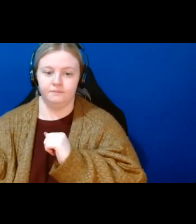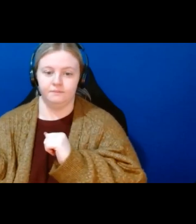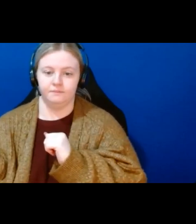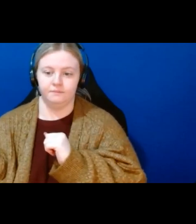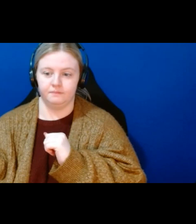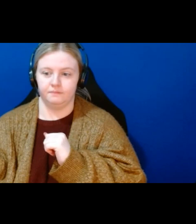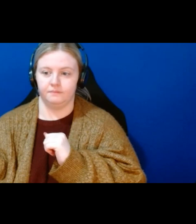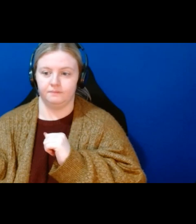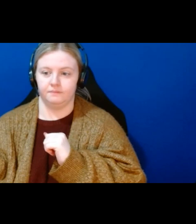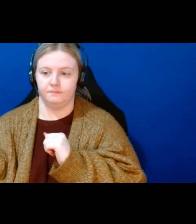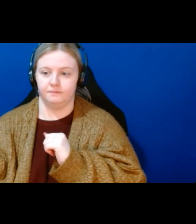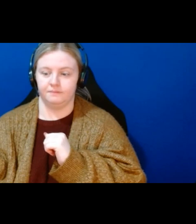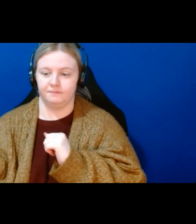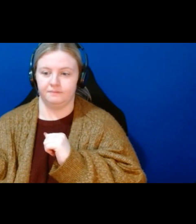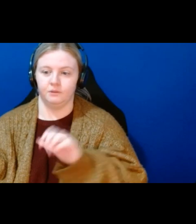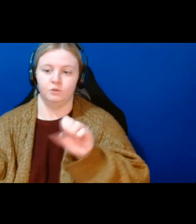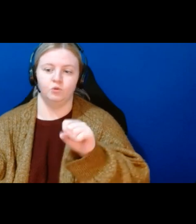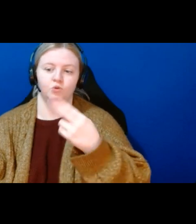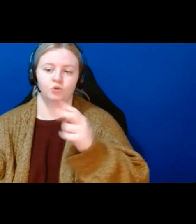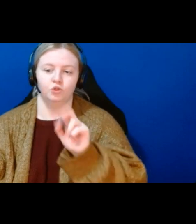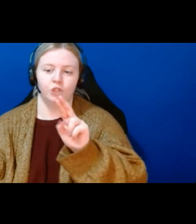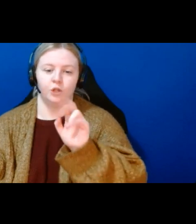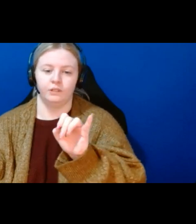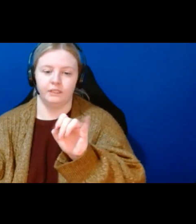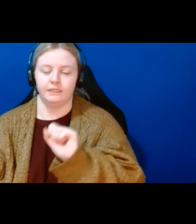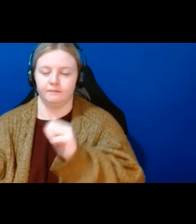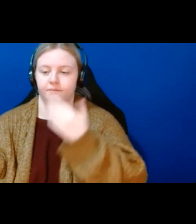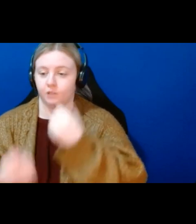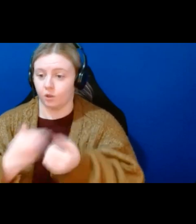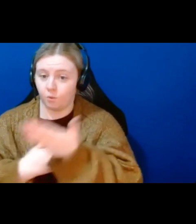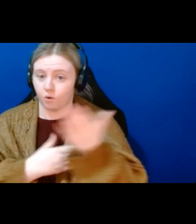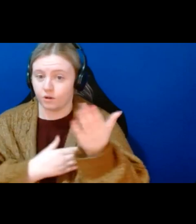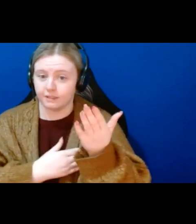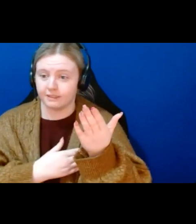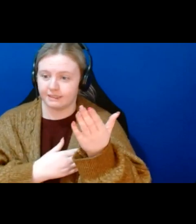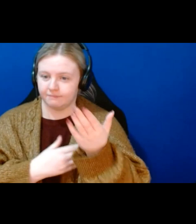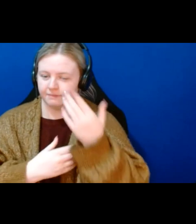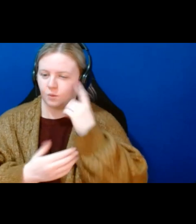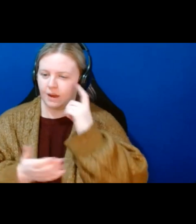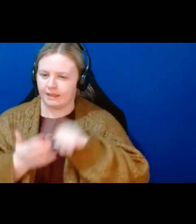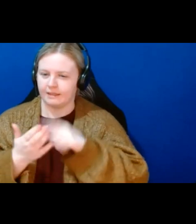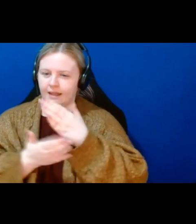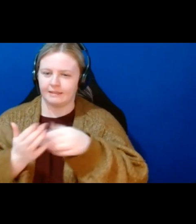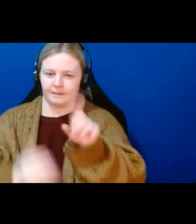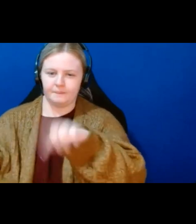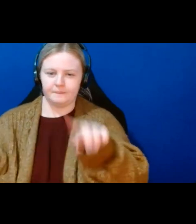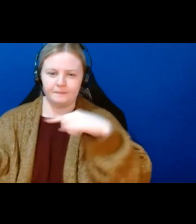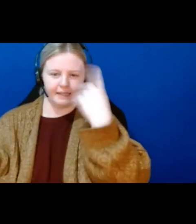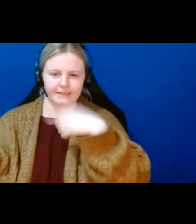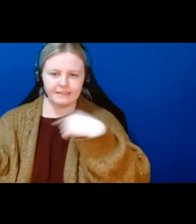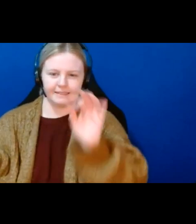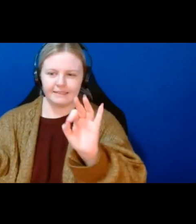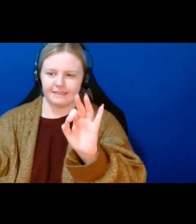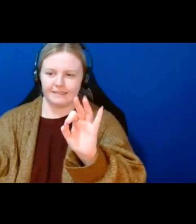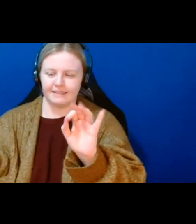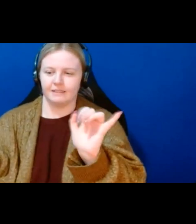Good morning, everyone. It's great to see some familiar faces on the line. Just give me a moment as I share my screen. I'll also